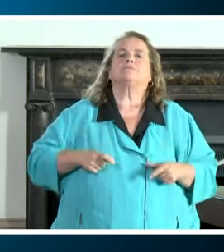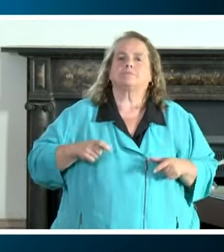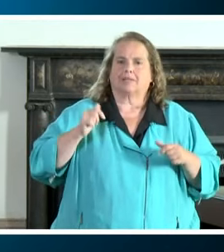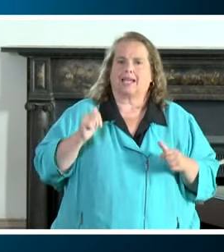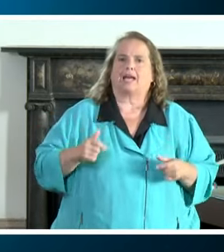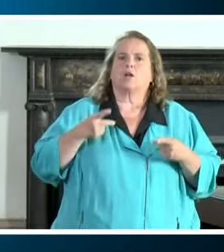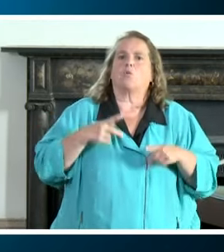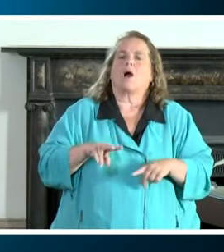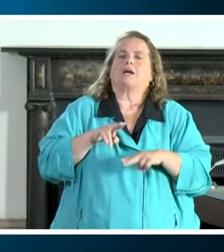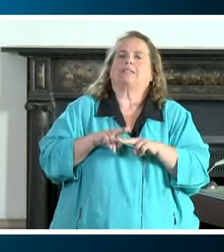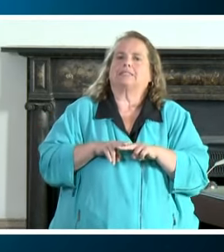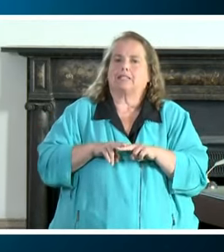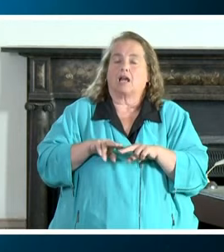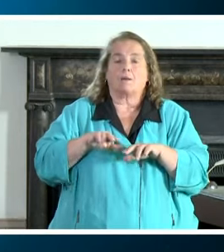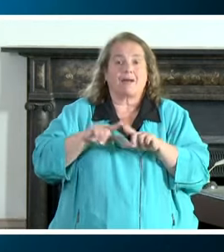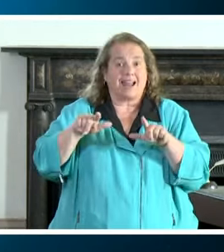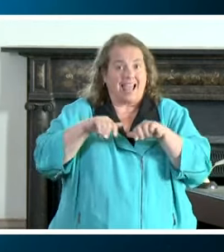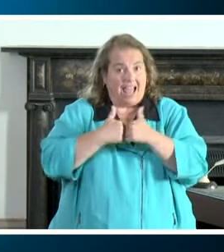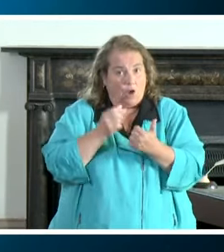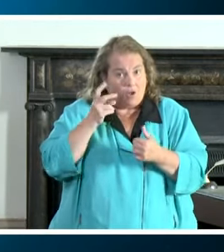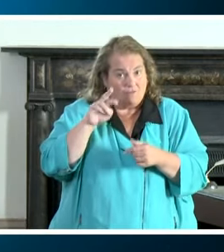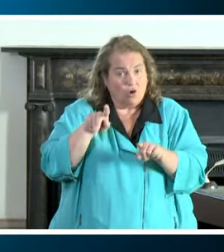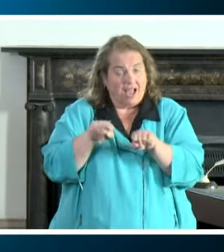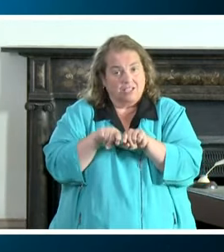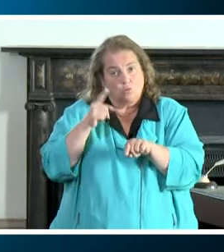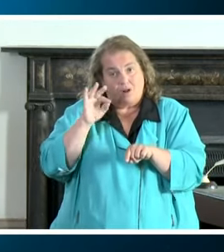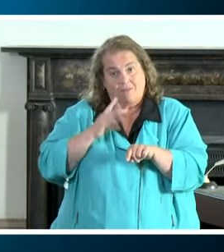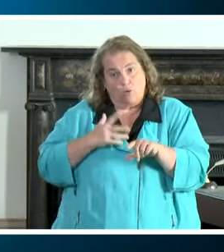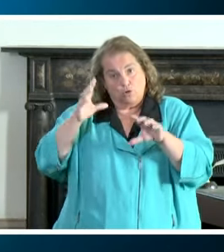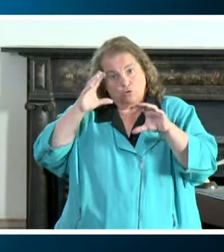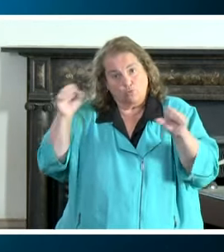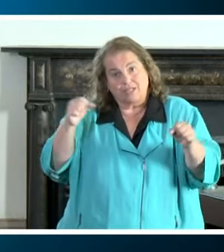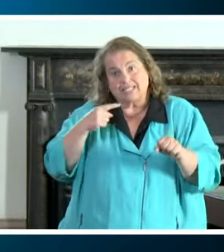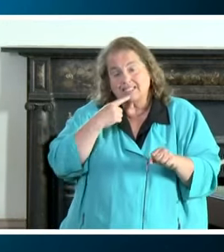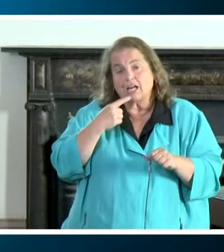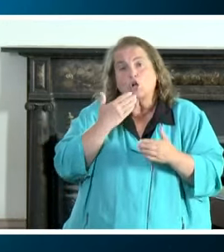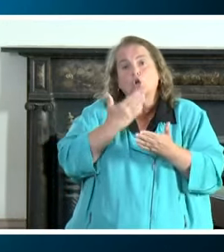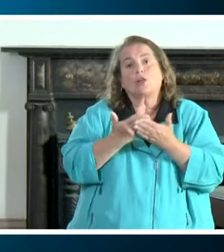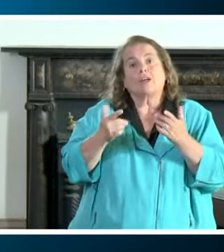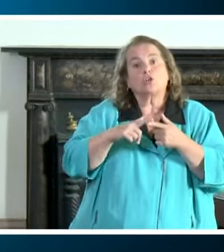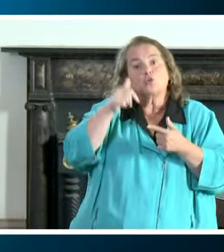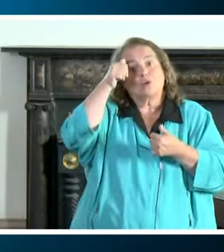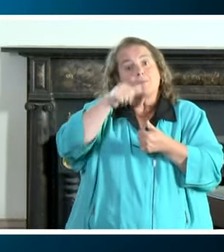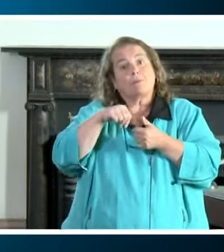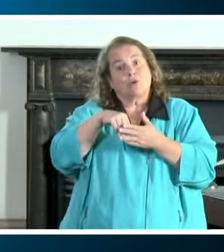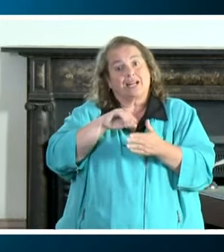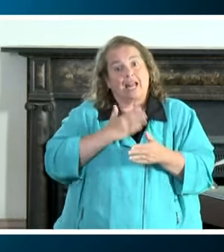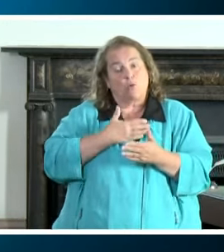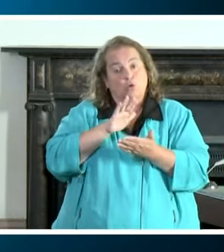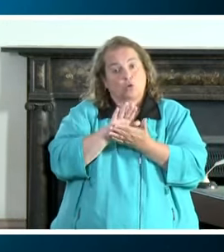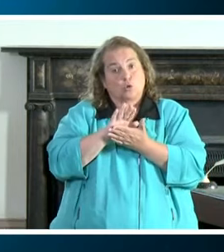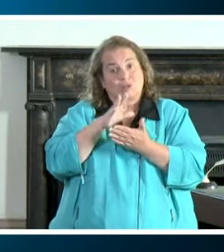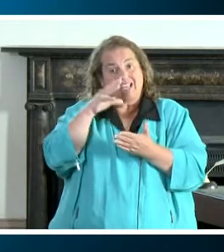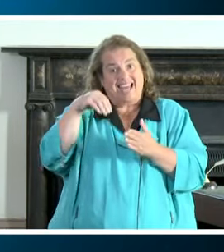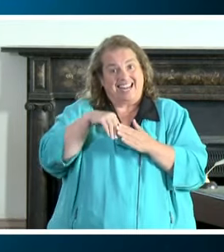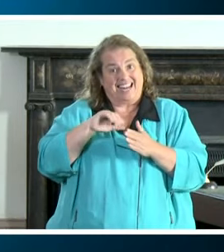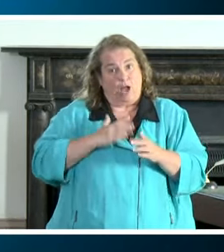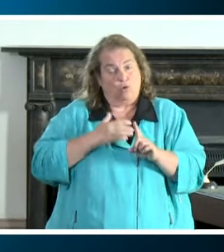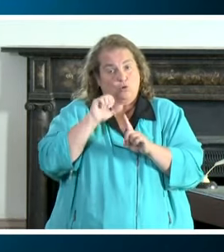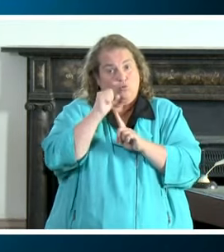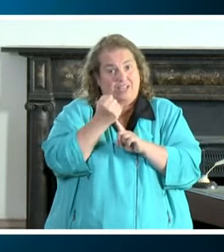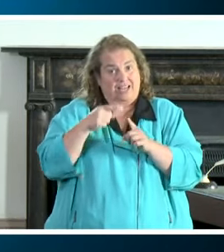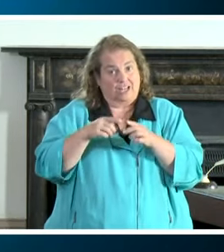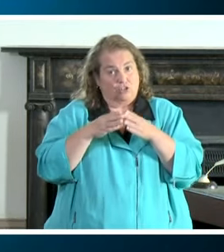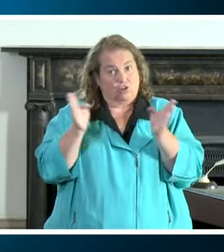however and as one of our superintendents said a good thing to remember in our schools and in and just in our society in